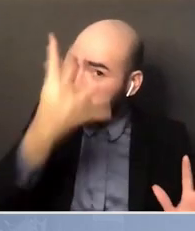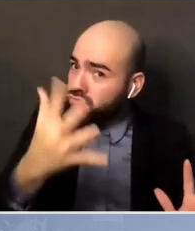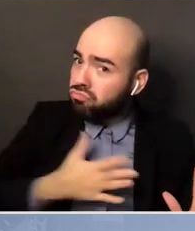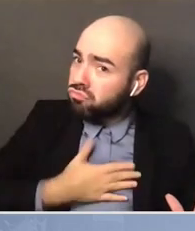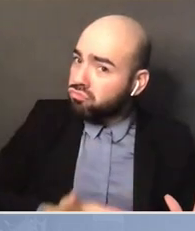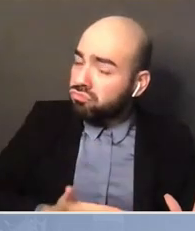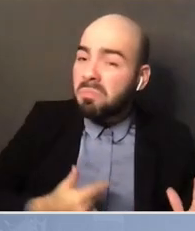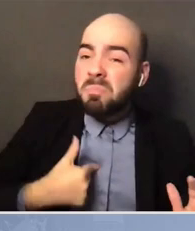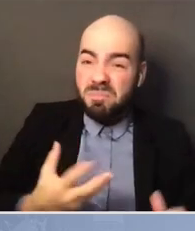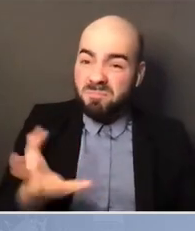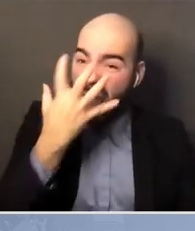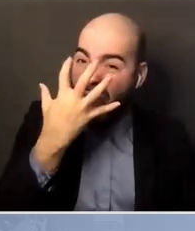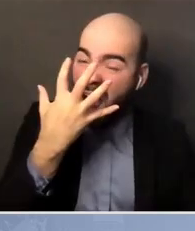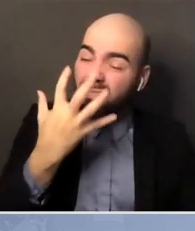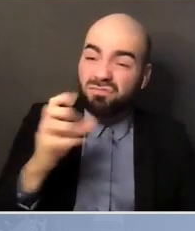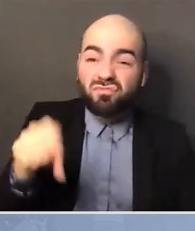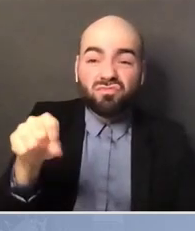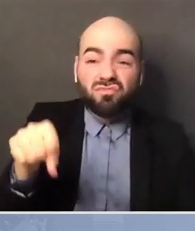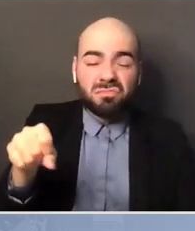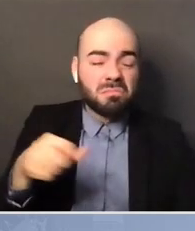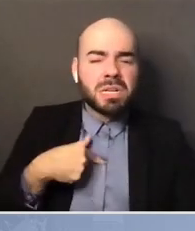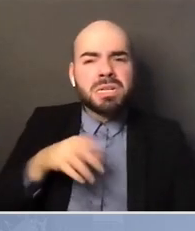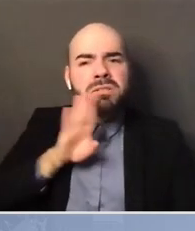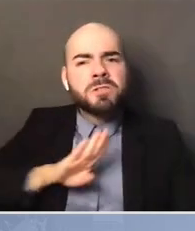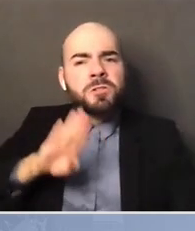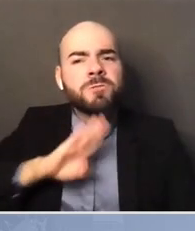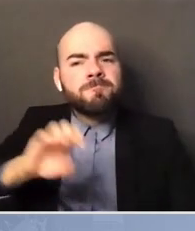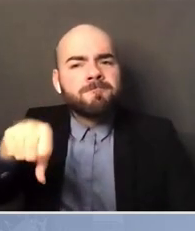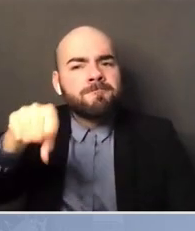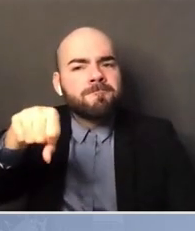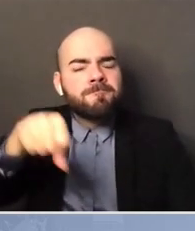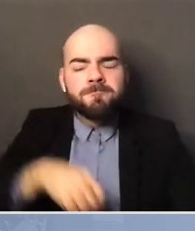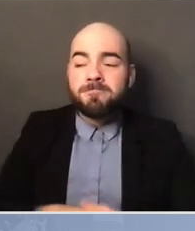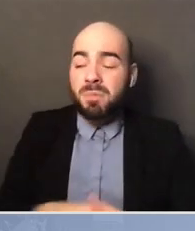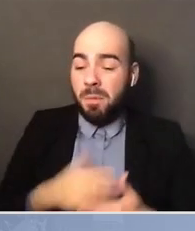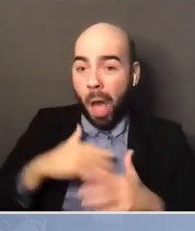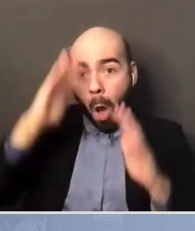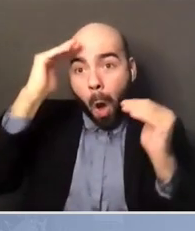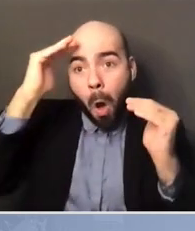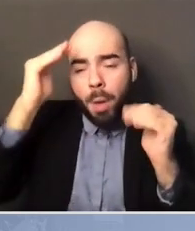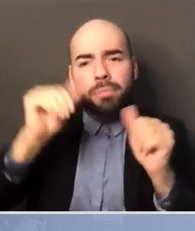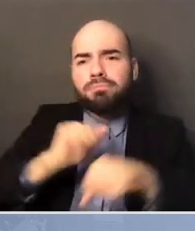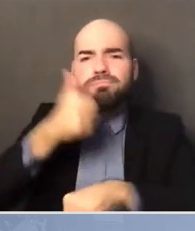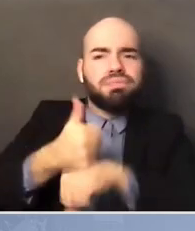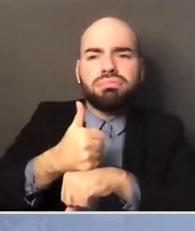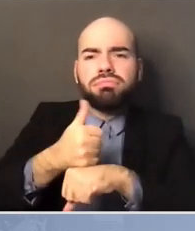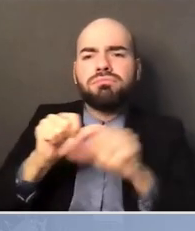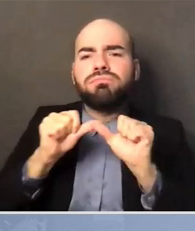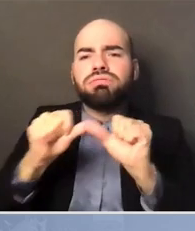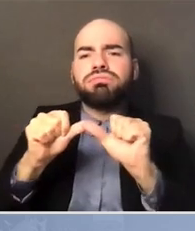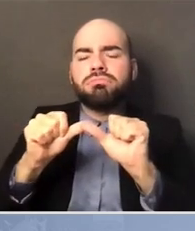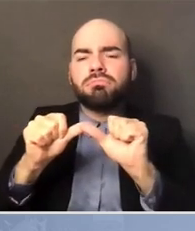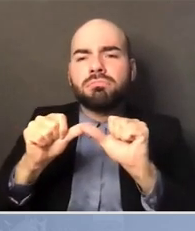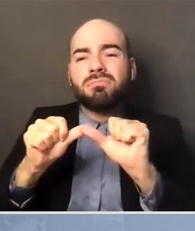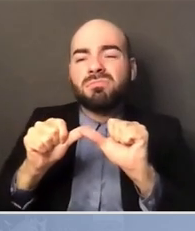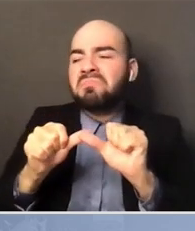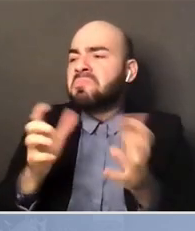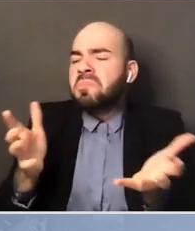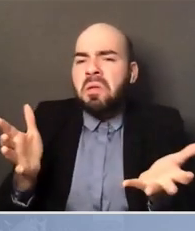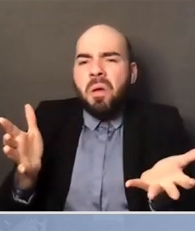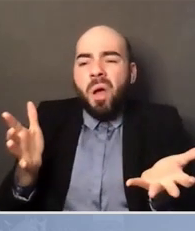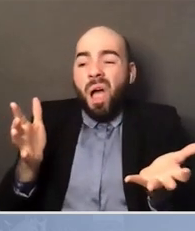But I haven't lost hope. And the reason is because I never expected progress to move